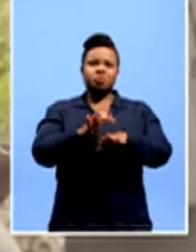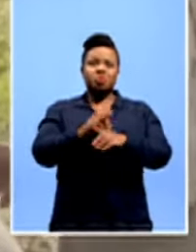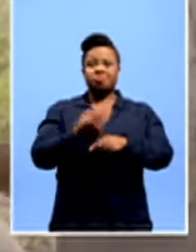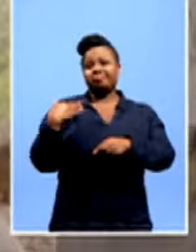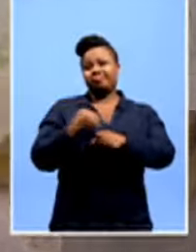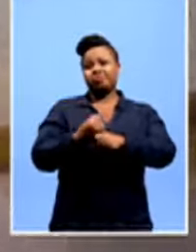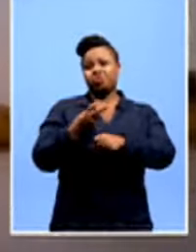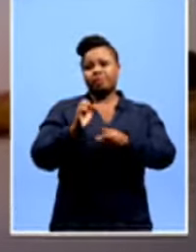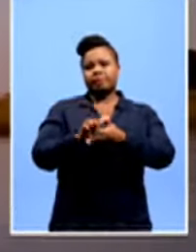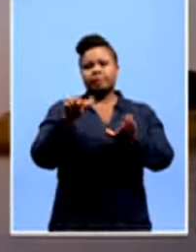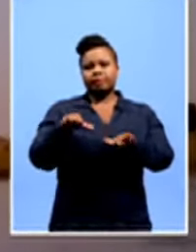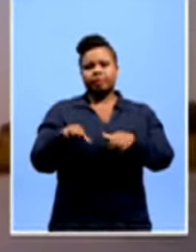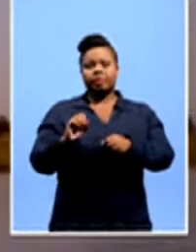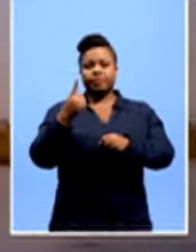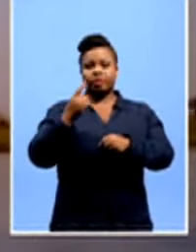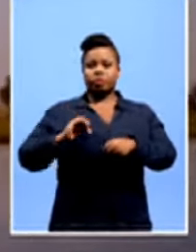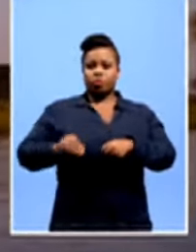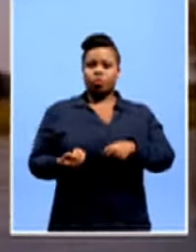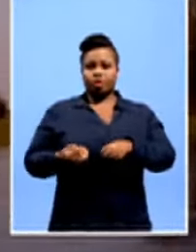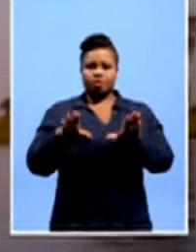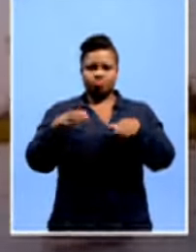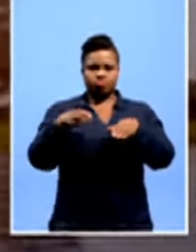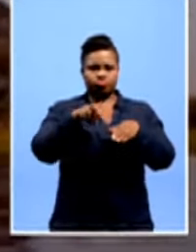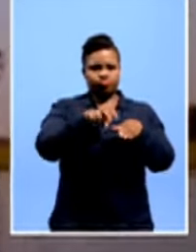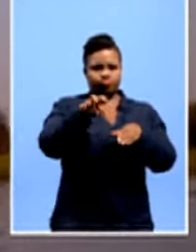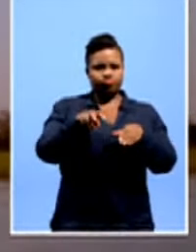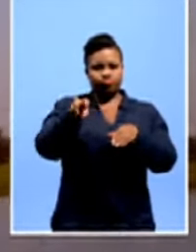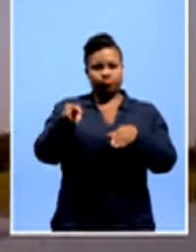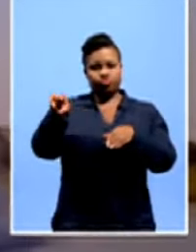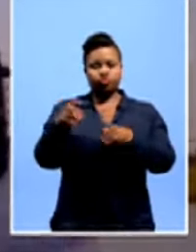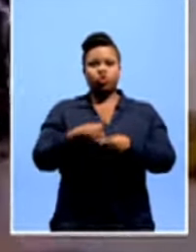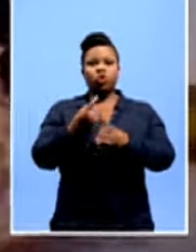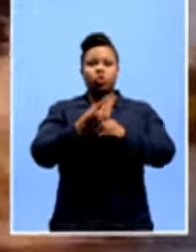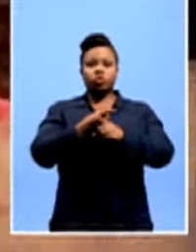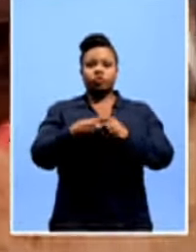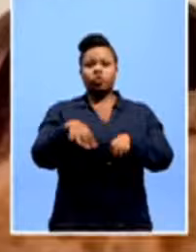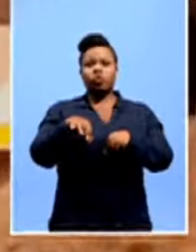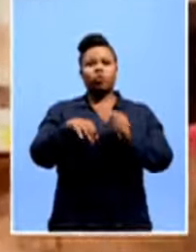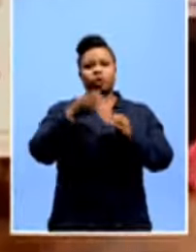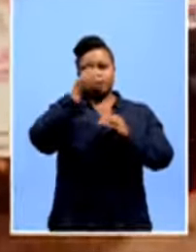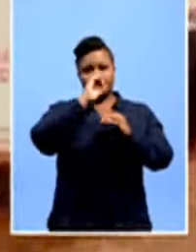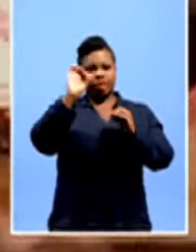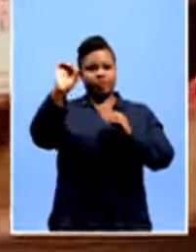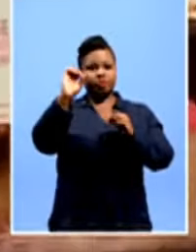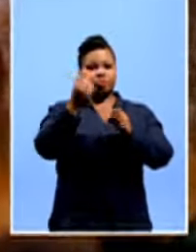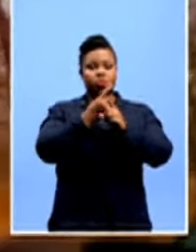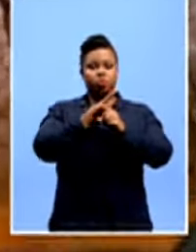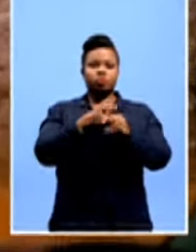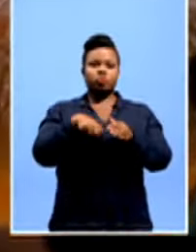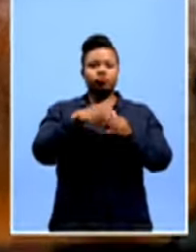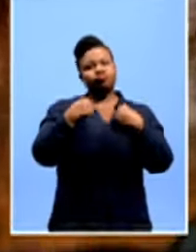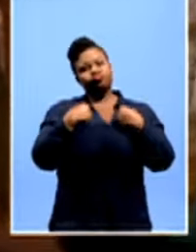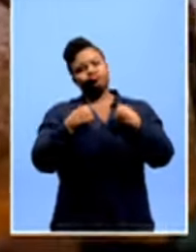2016, I led my first all-female expedition. It was called the Elephant Ignite Expedition, and we drove just under 16